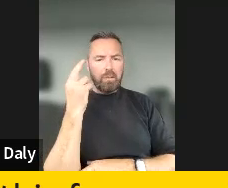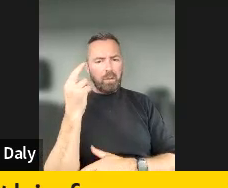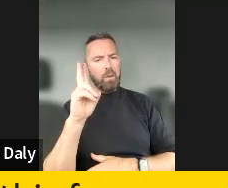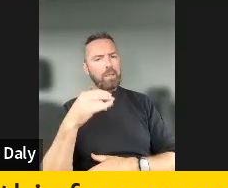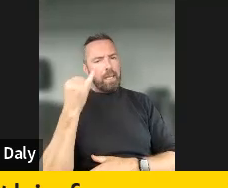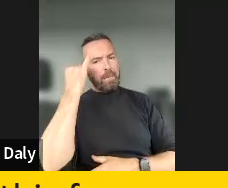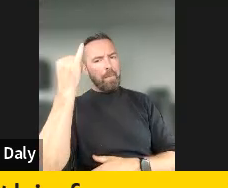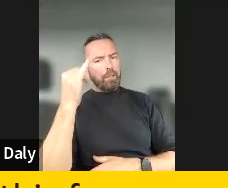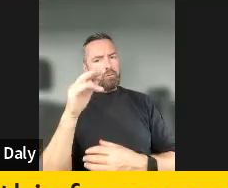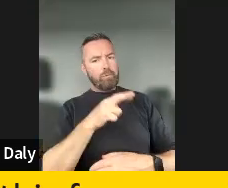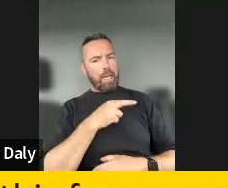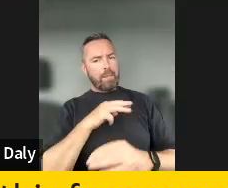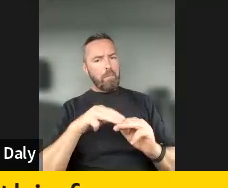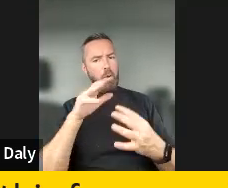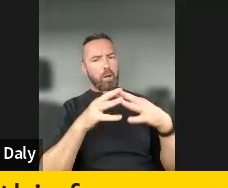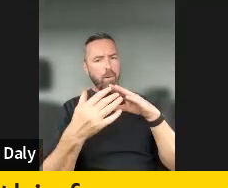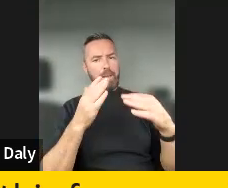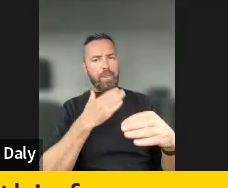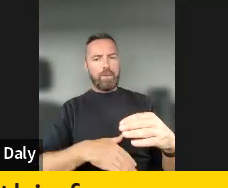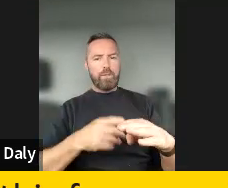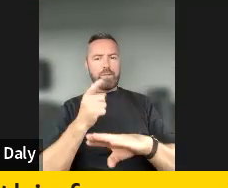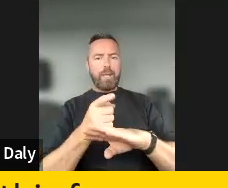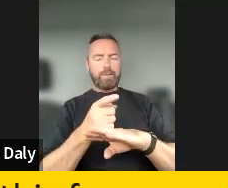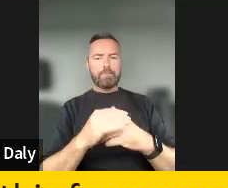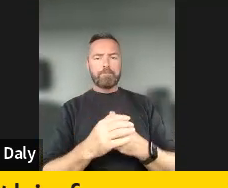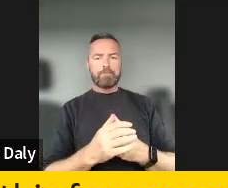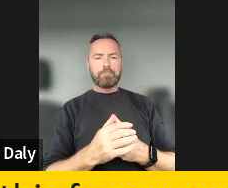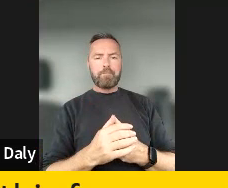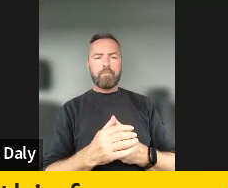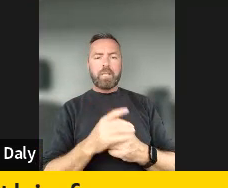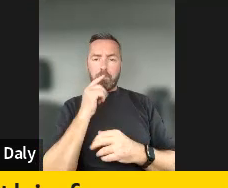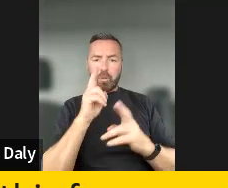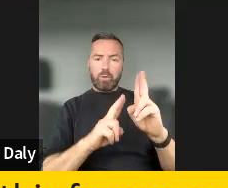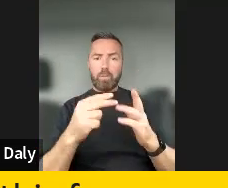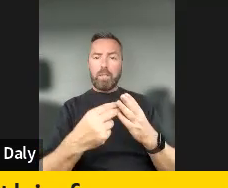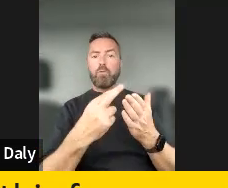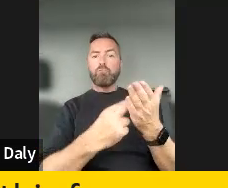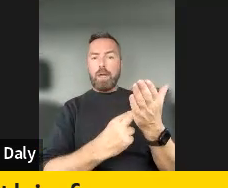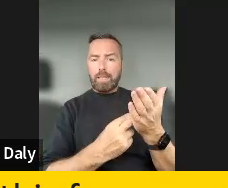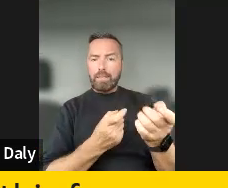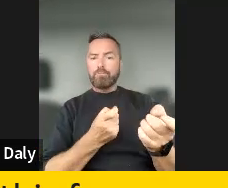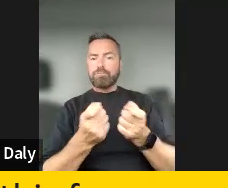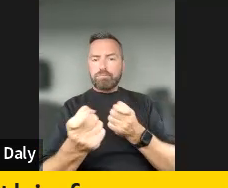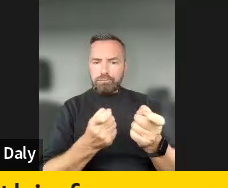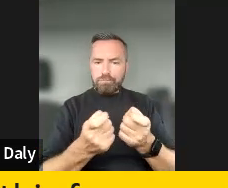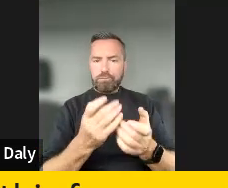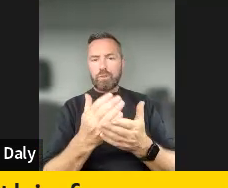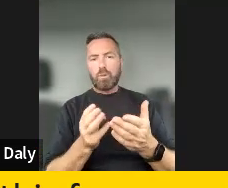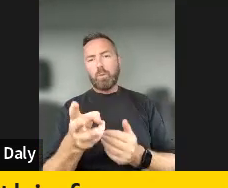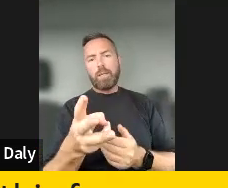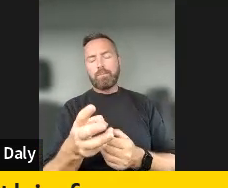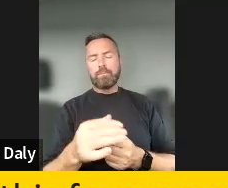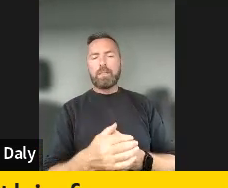much more complex than them, than that. So we should regulate it in some ways, um, provide support,